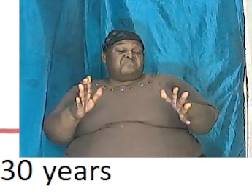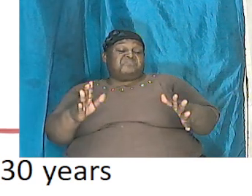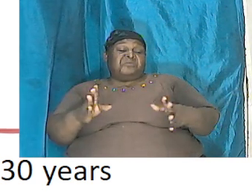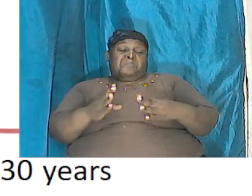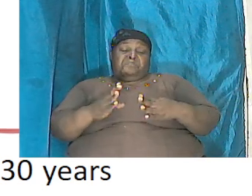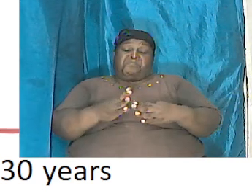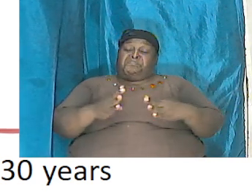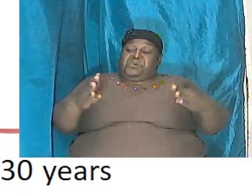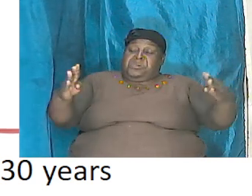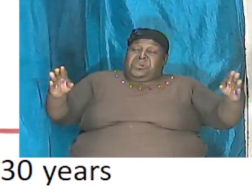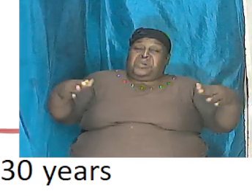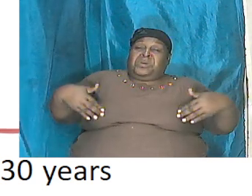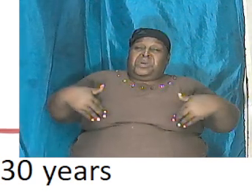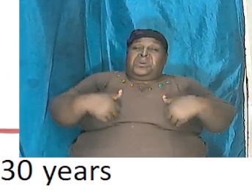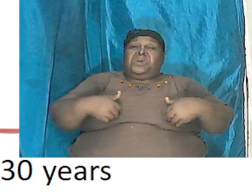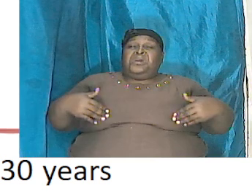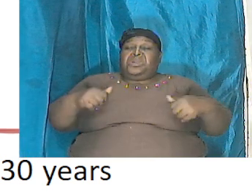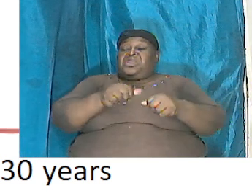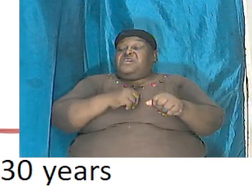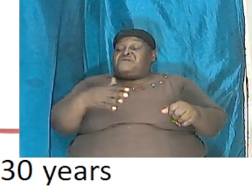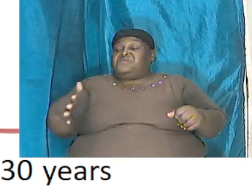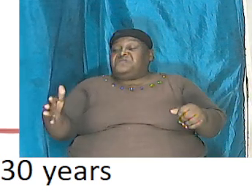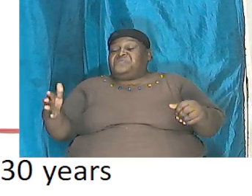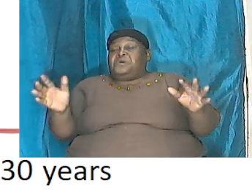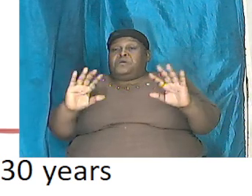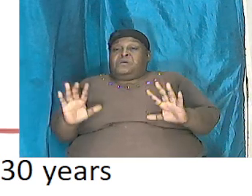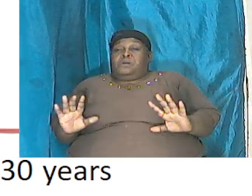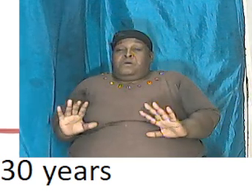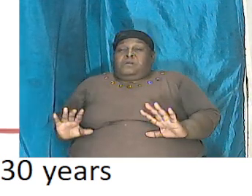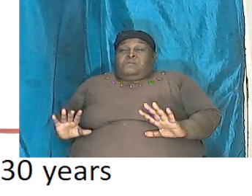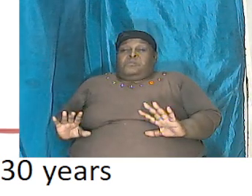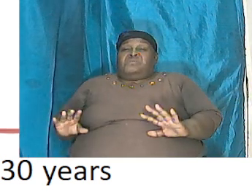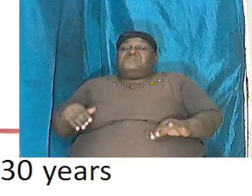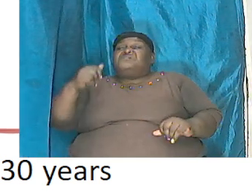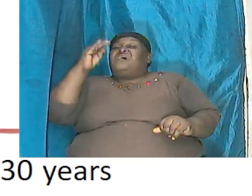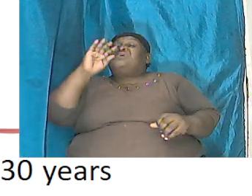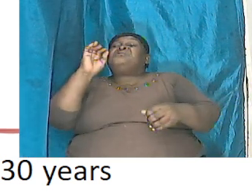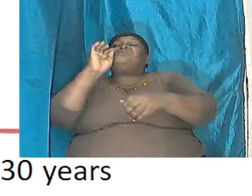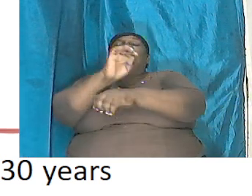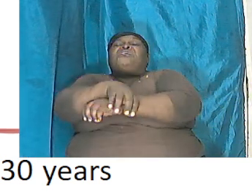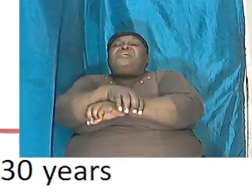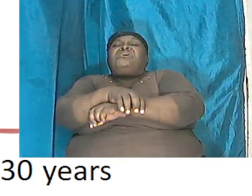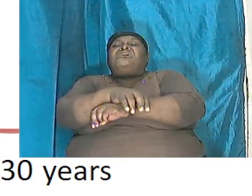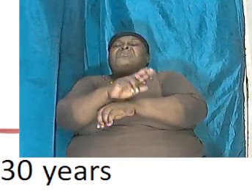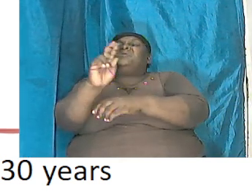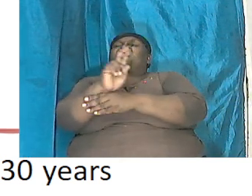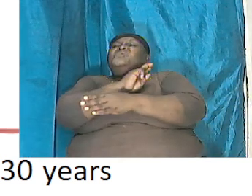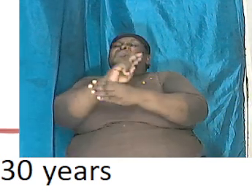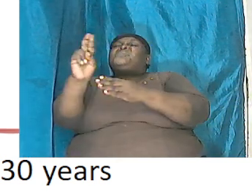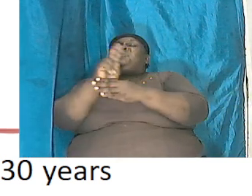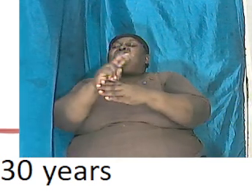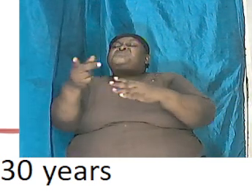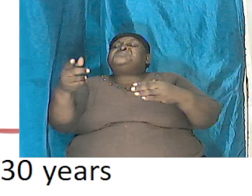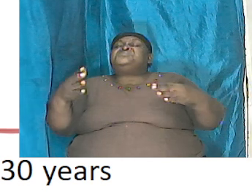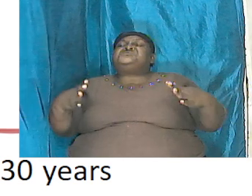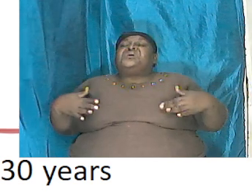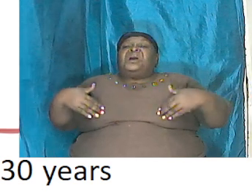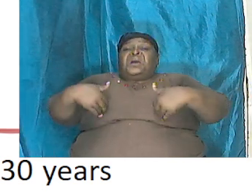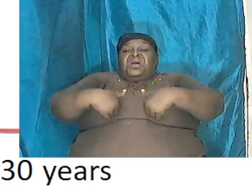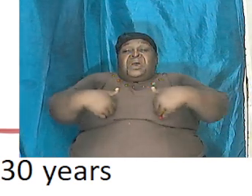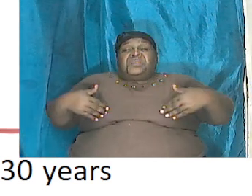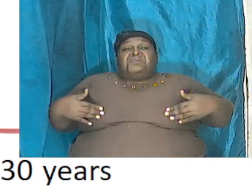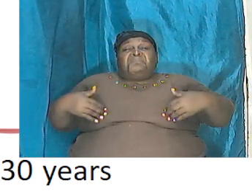that everybody everything is afraid of but God can conquer he used these massive animals